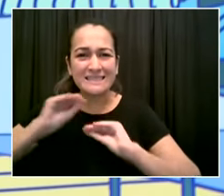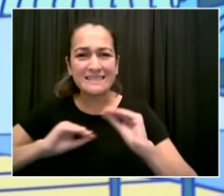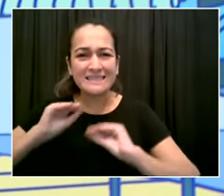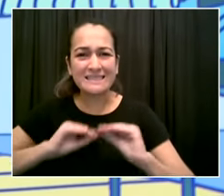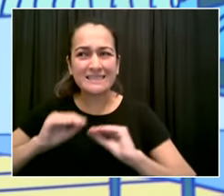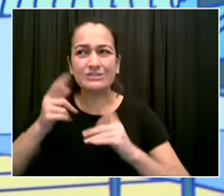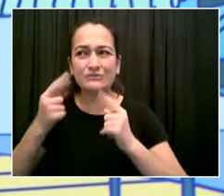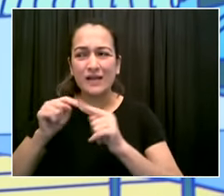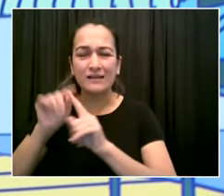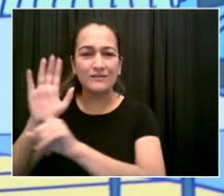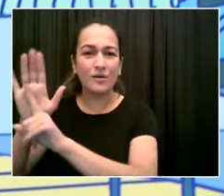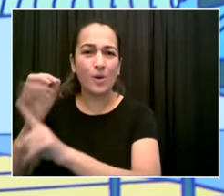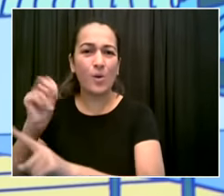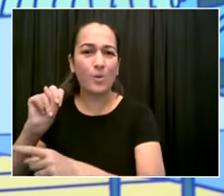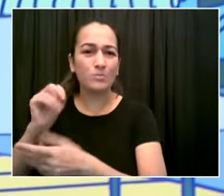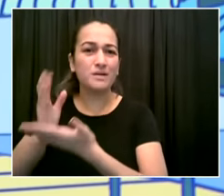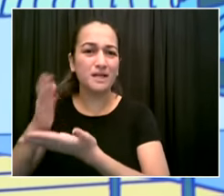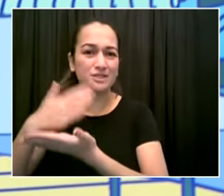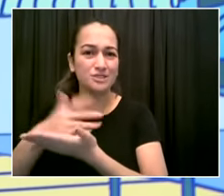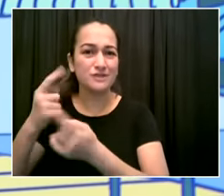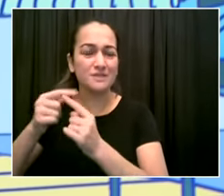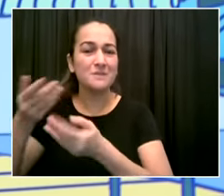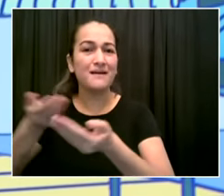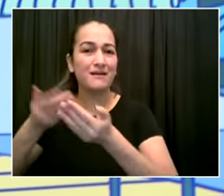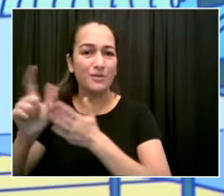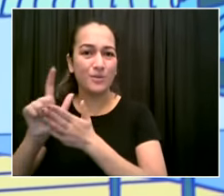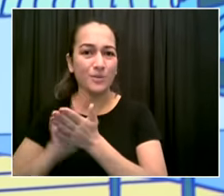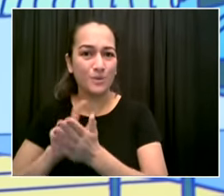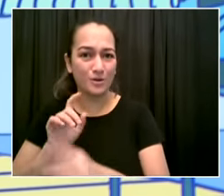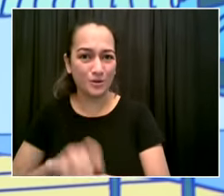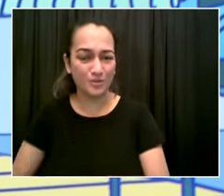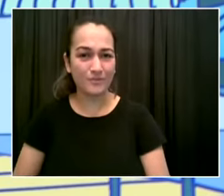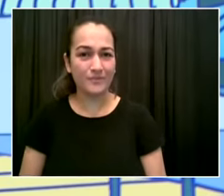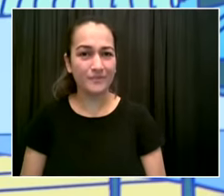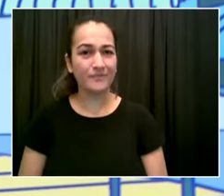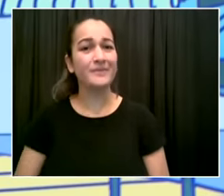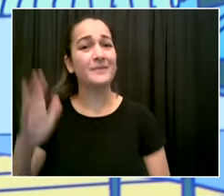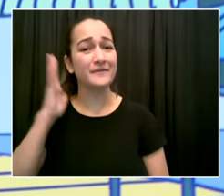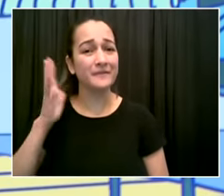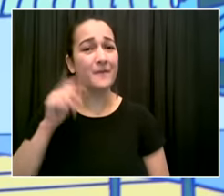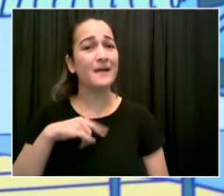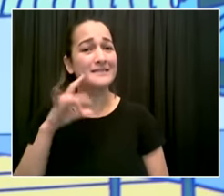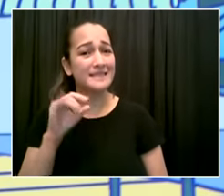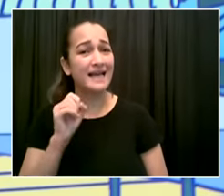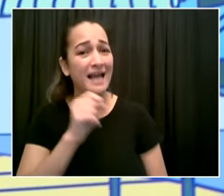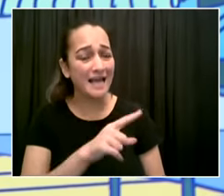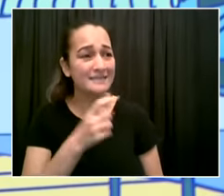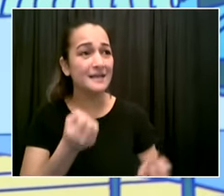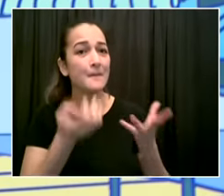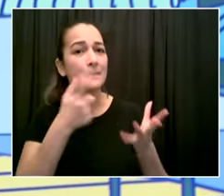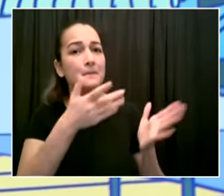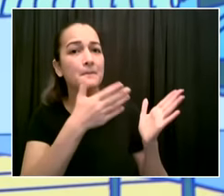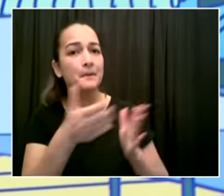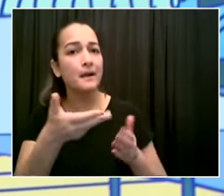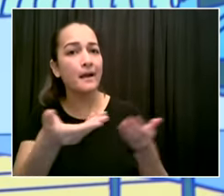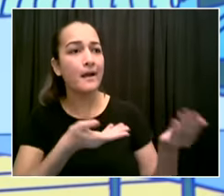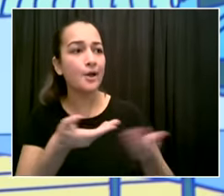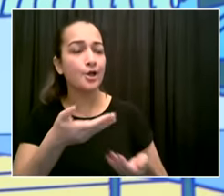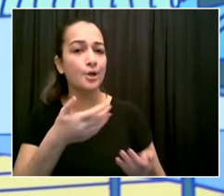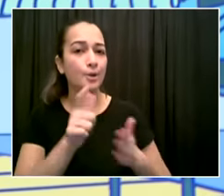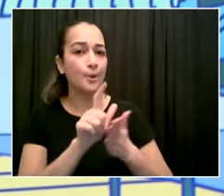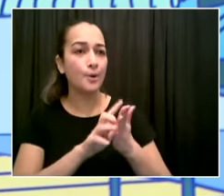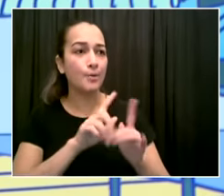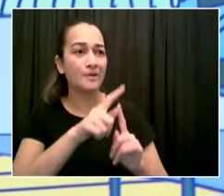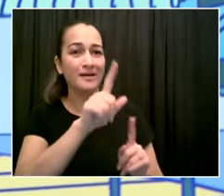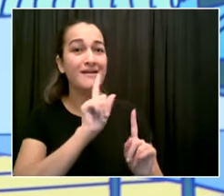answer um i guess i'm just wondering get given your emphasis on speeding up the disciplinary process why